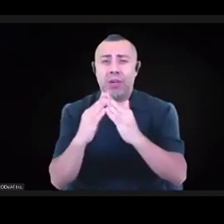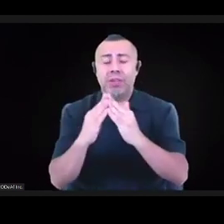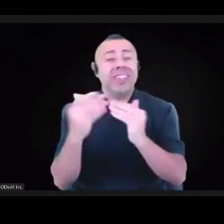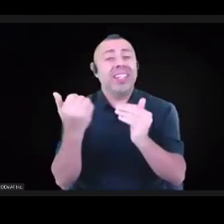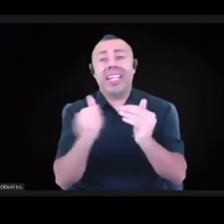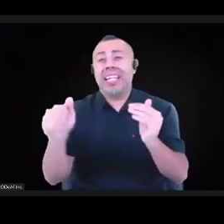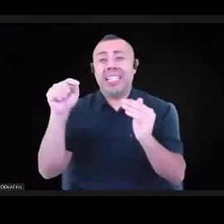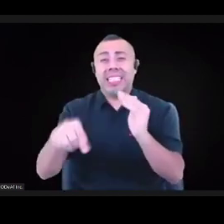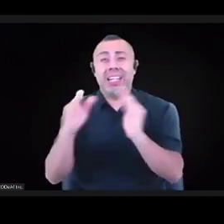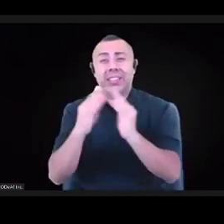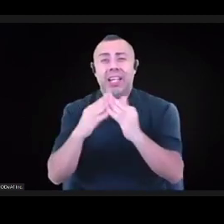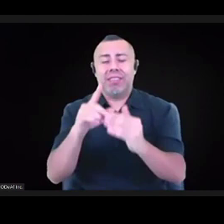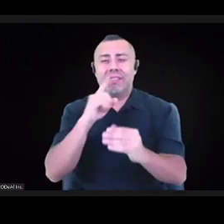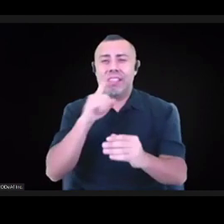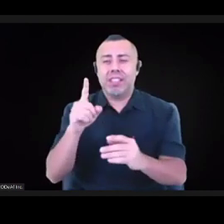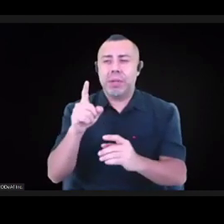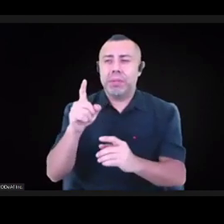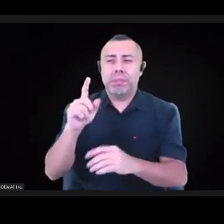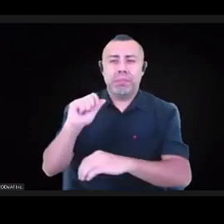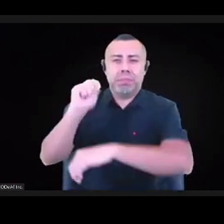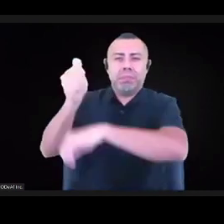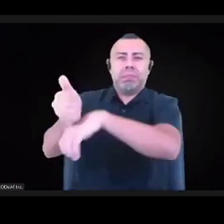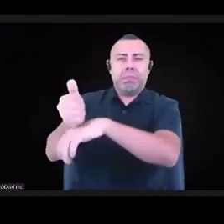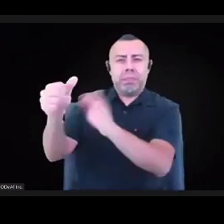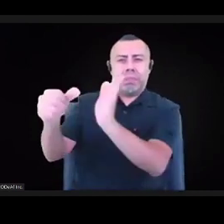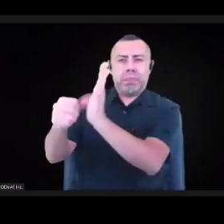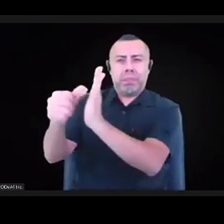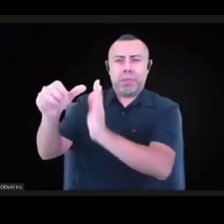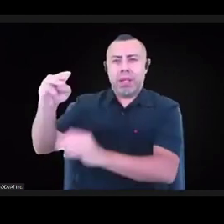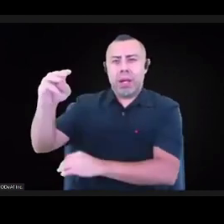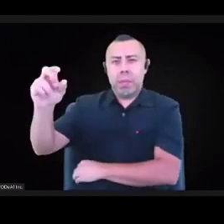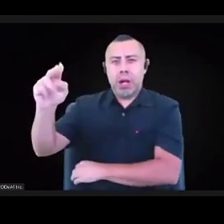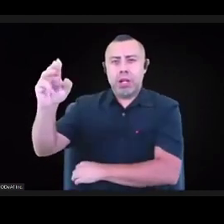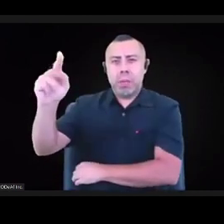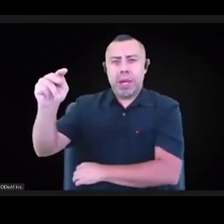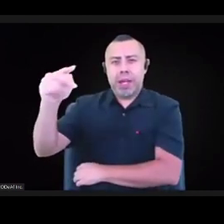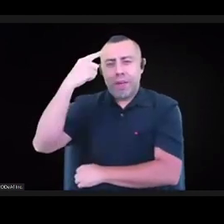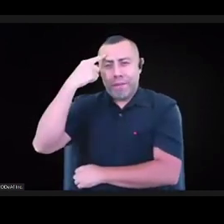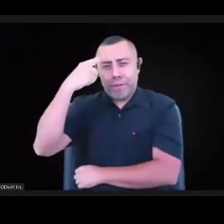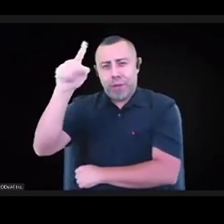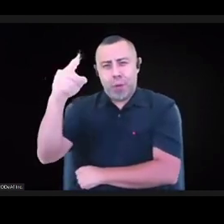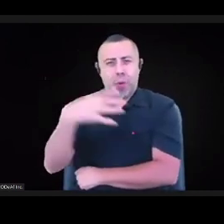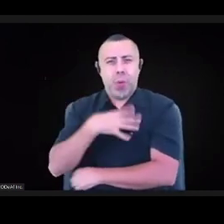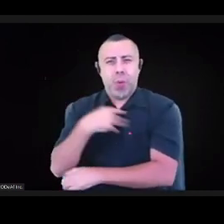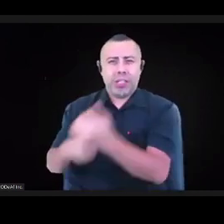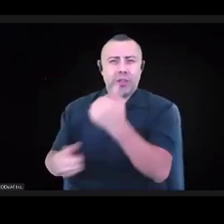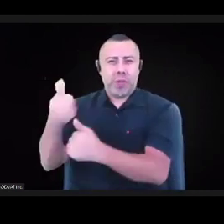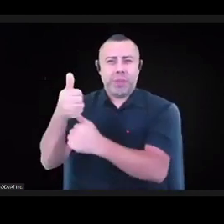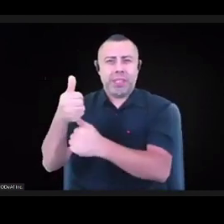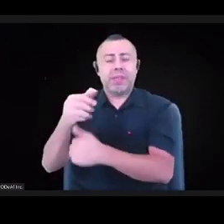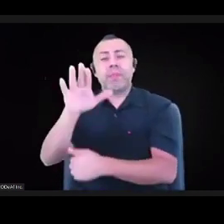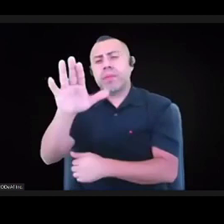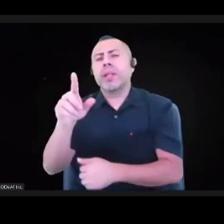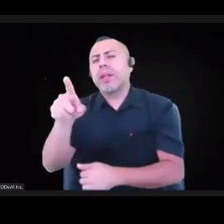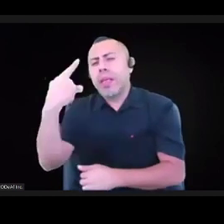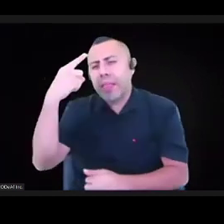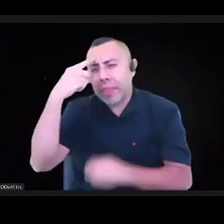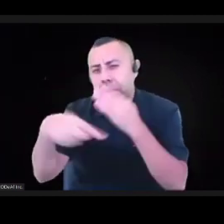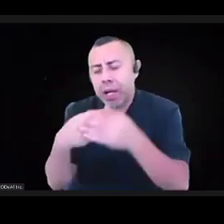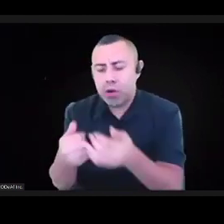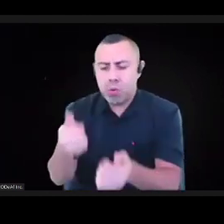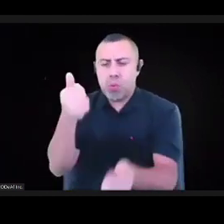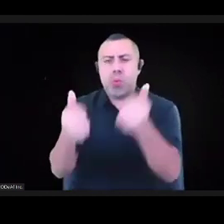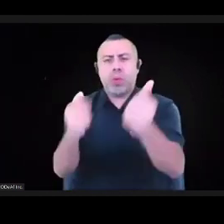supremacy period, because which art forms have the greatest land, have the greatest real estate, have gotten gifts of all different